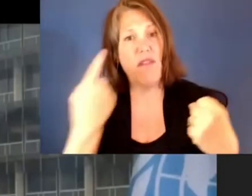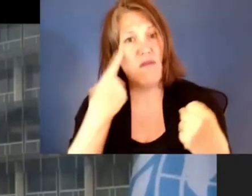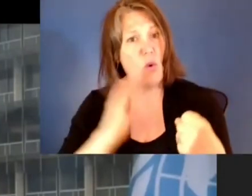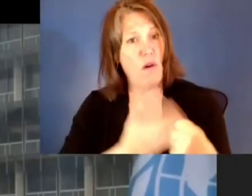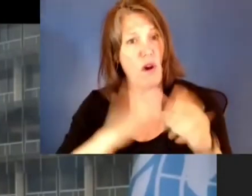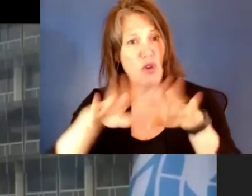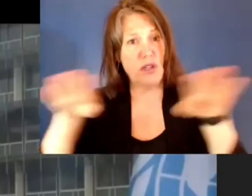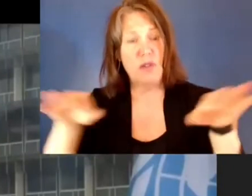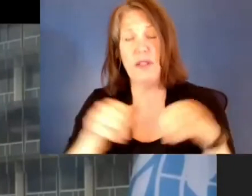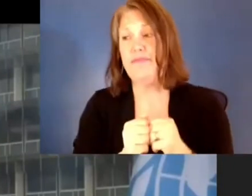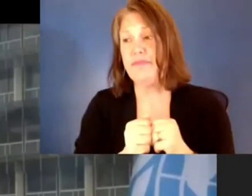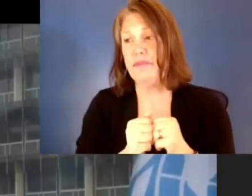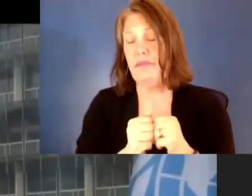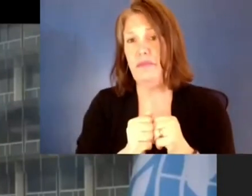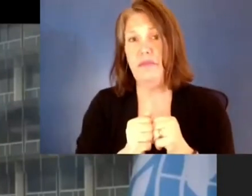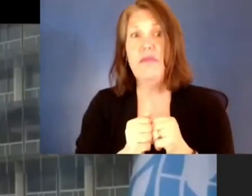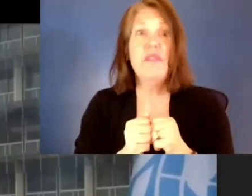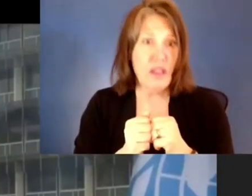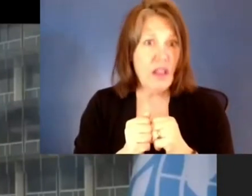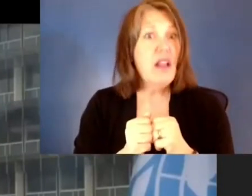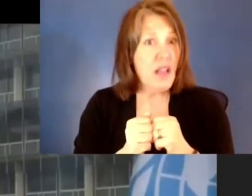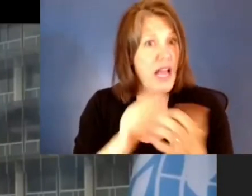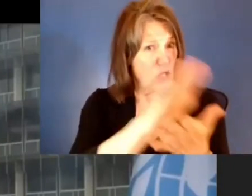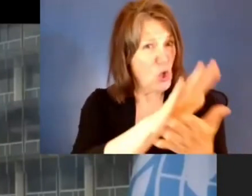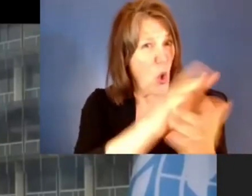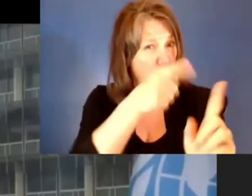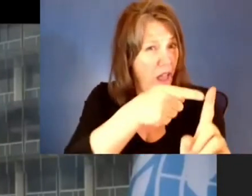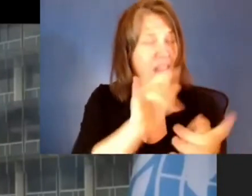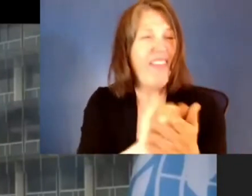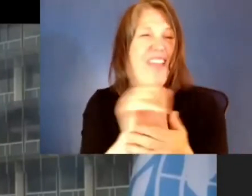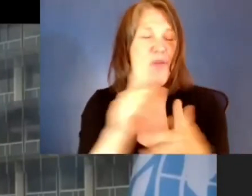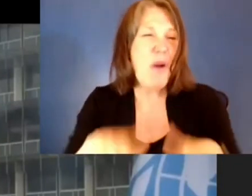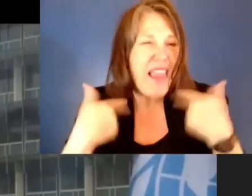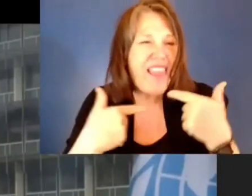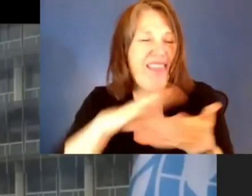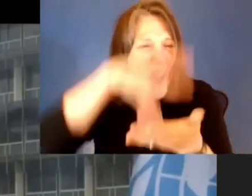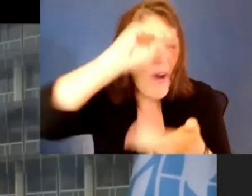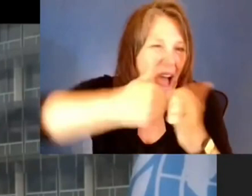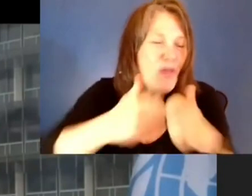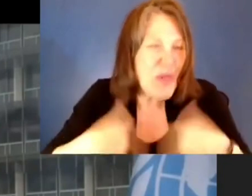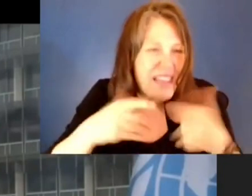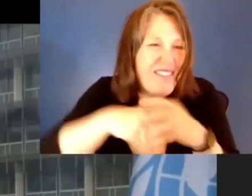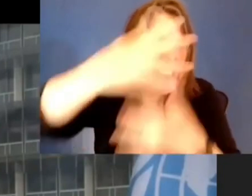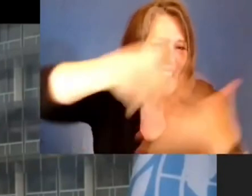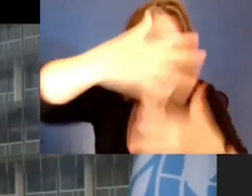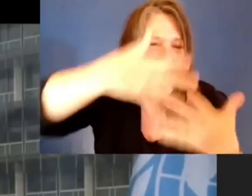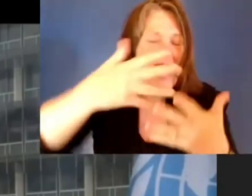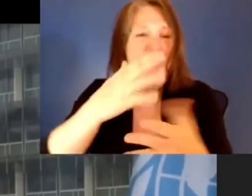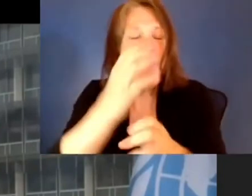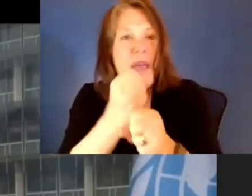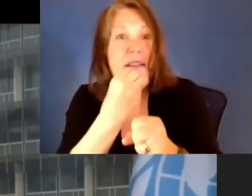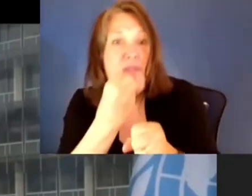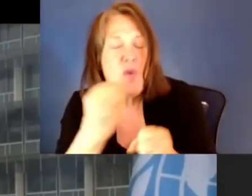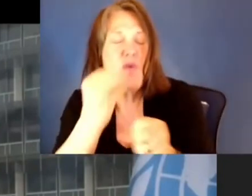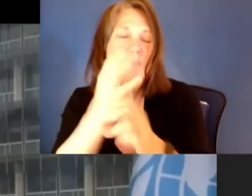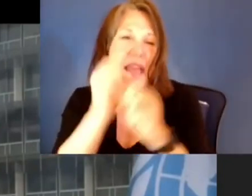school that we learn to live in society. It is at school that children receive attention and meals. Schools are